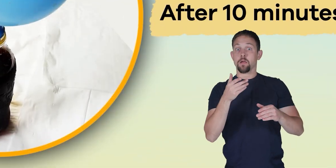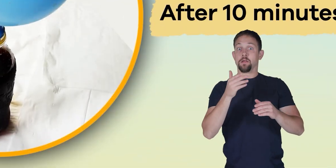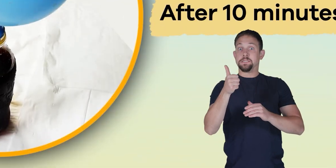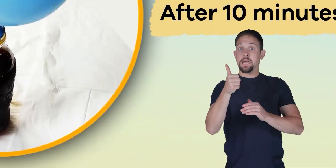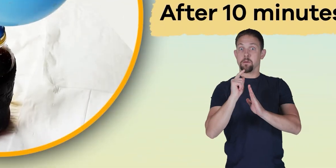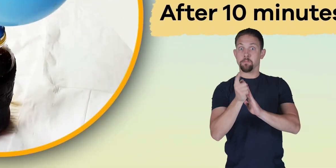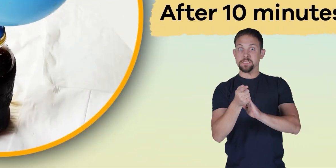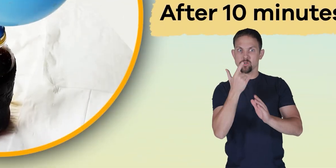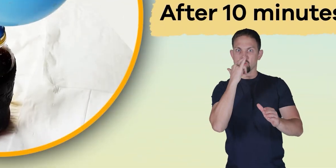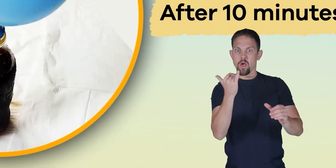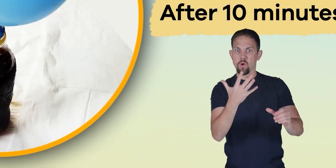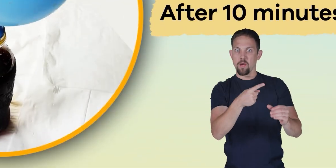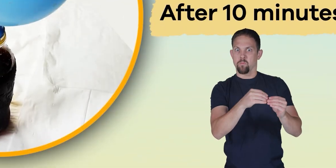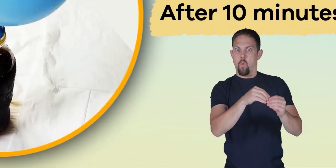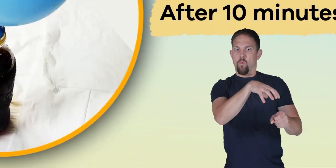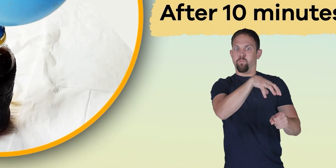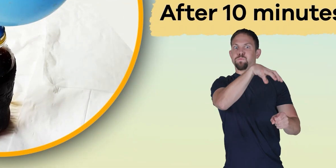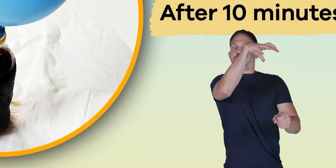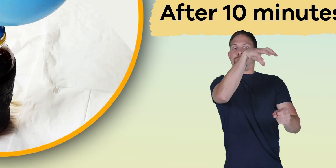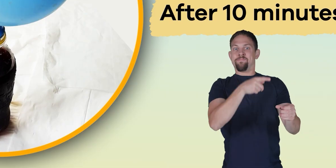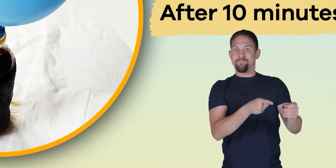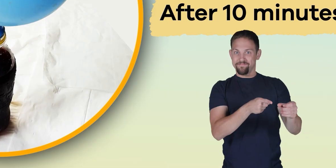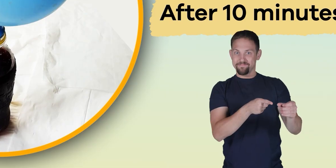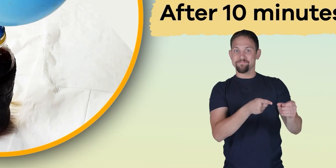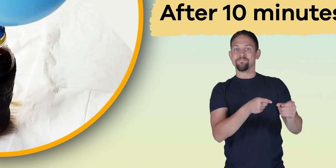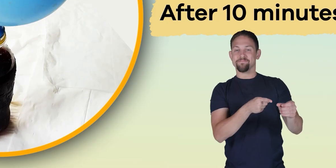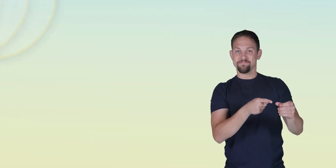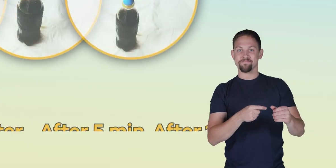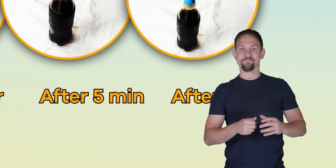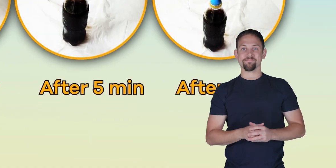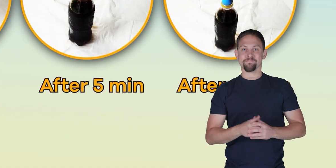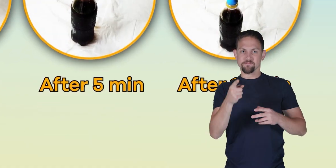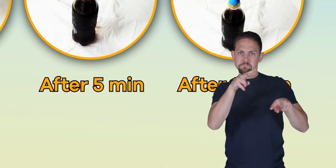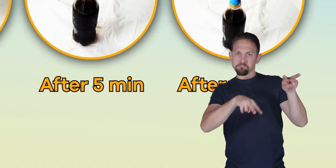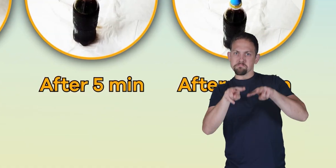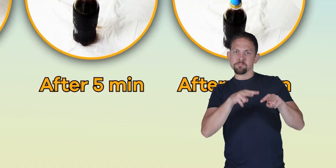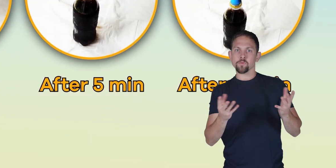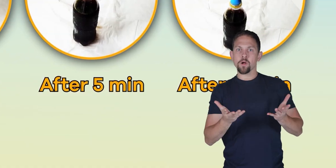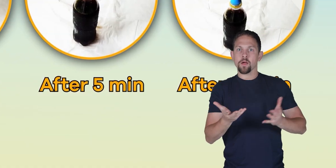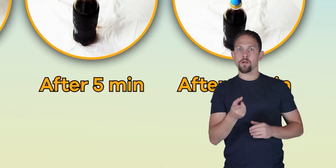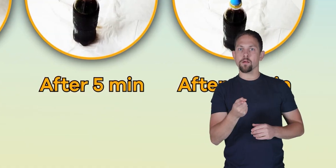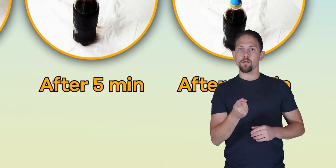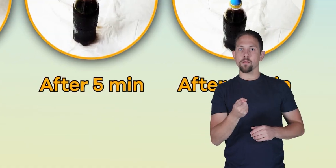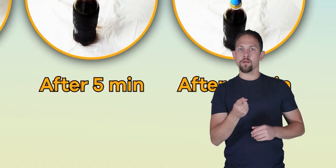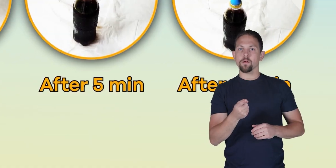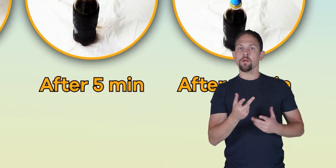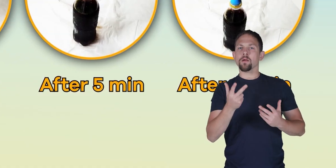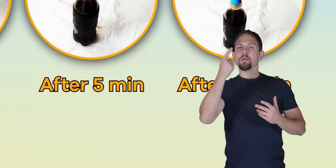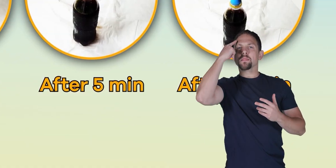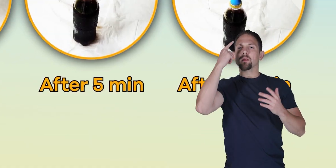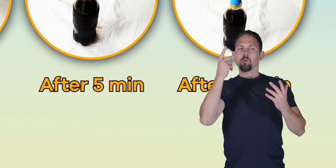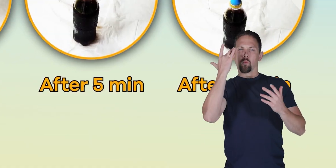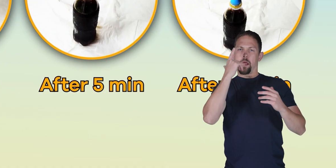and here's what it looks like after 10 minutes what did you observe what do